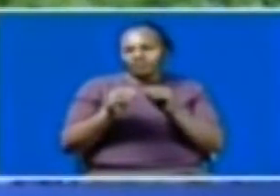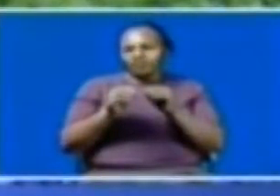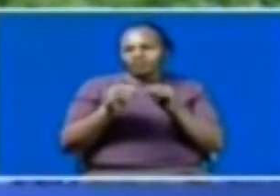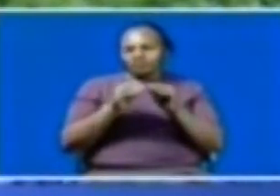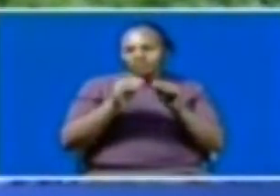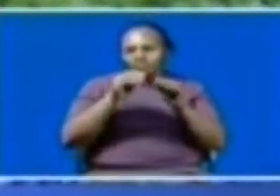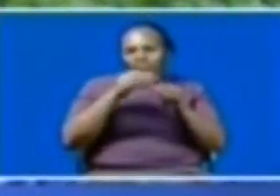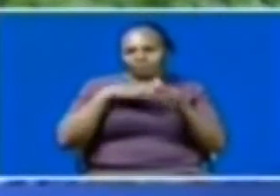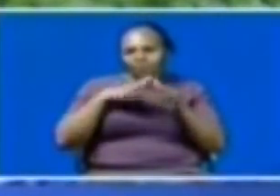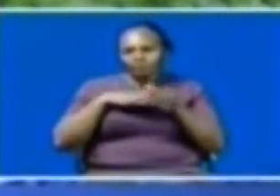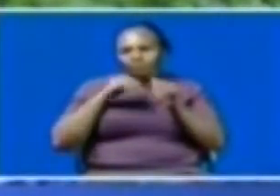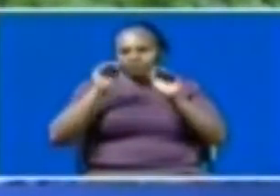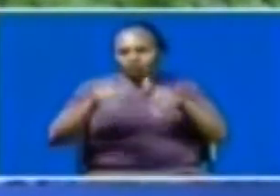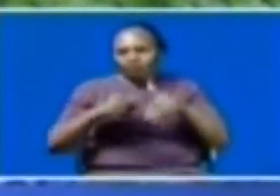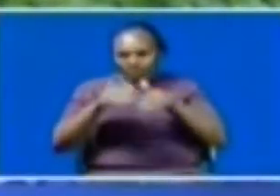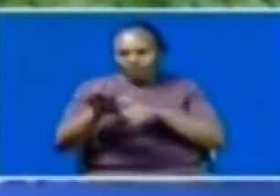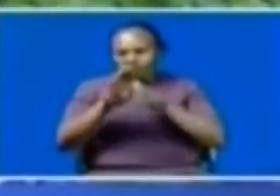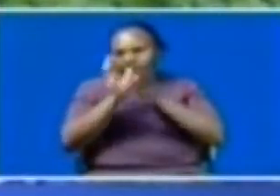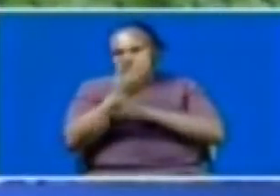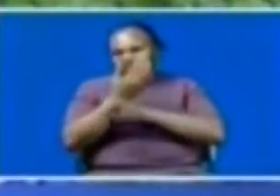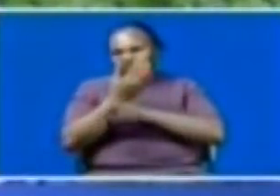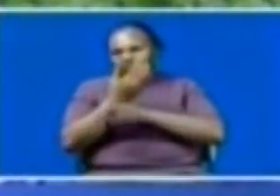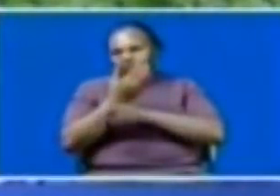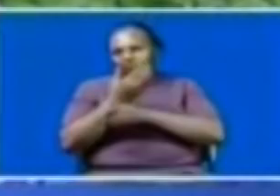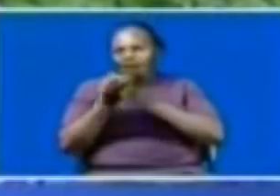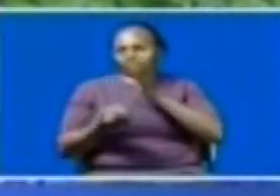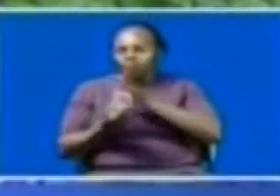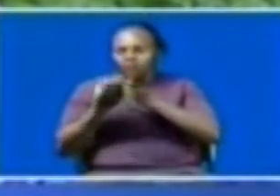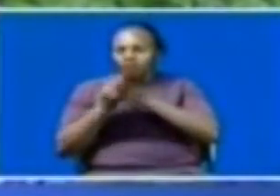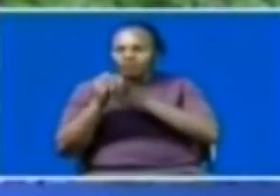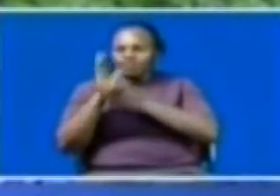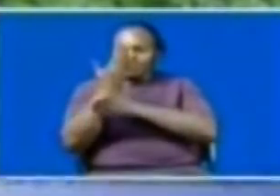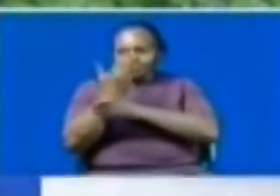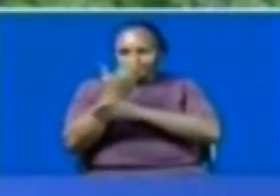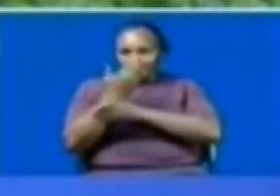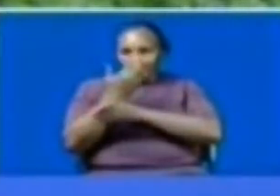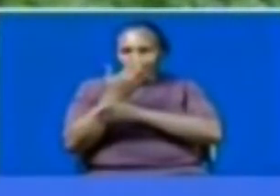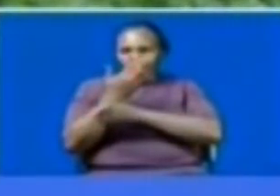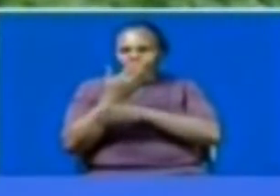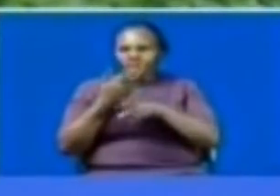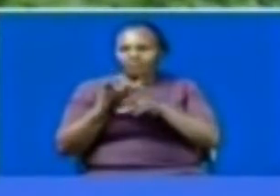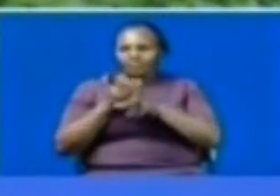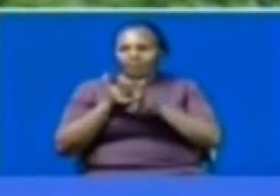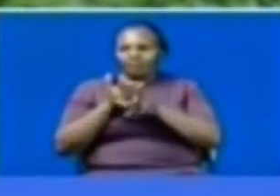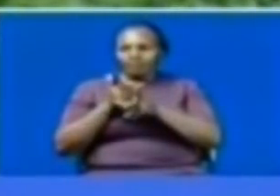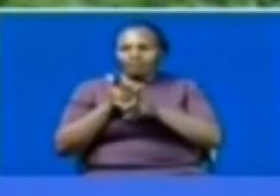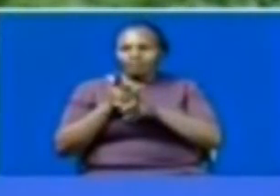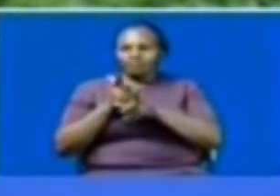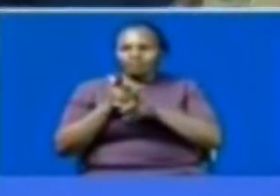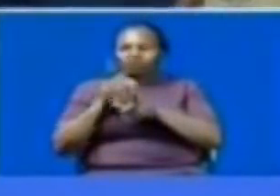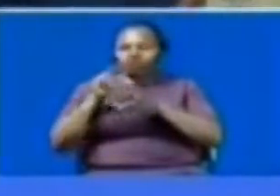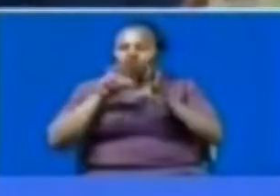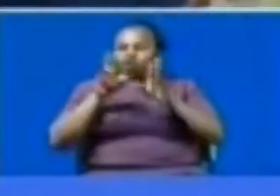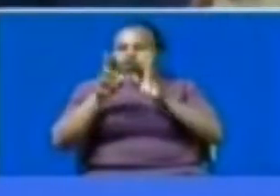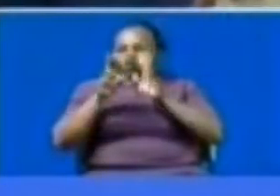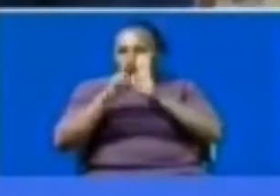and people cultivated in that forest and planted trees. But there were no rules.